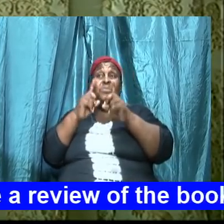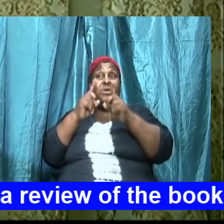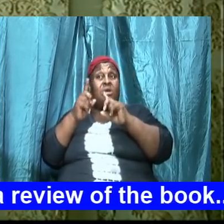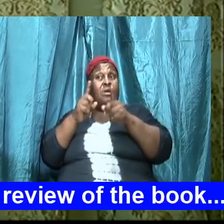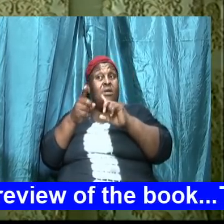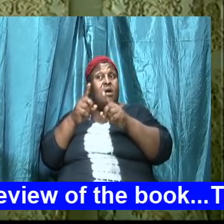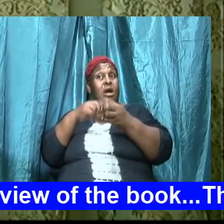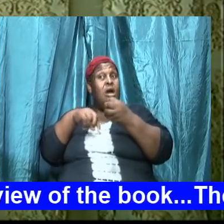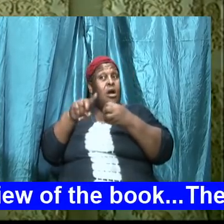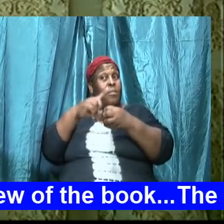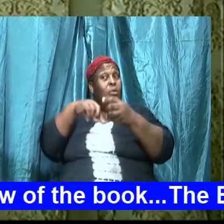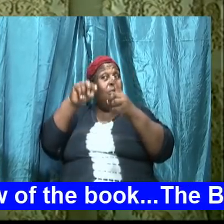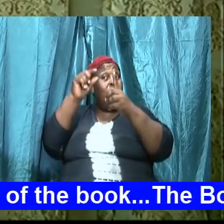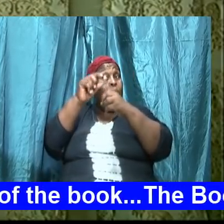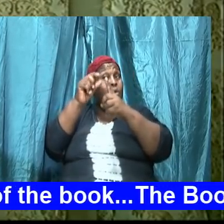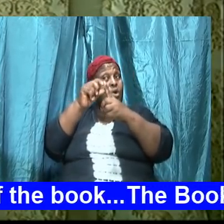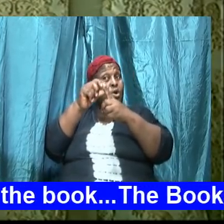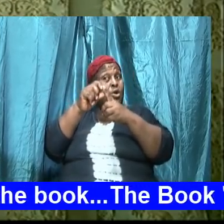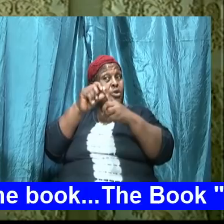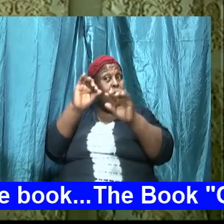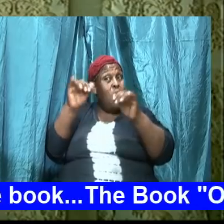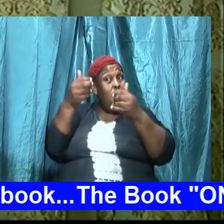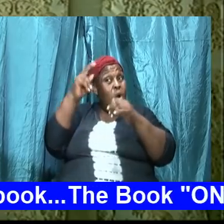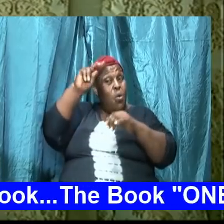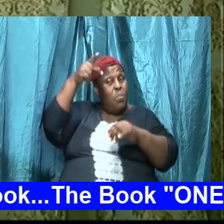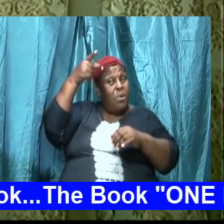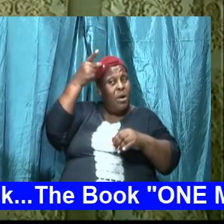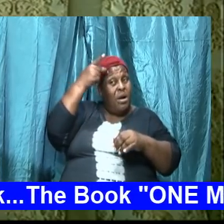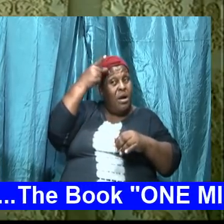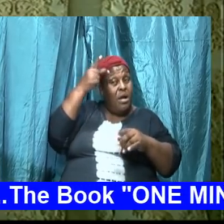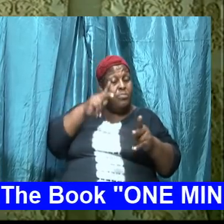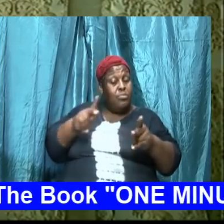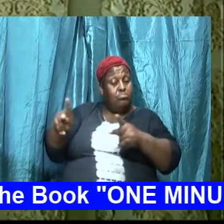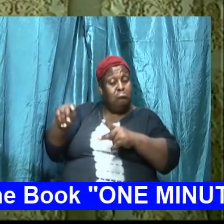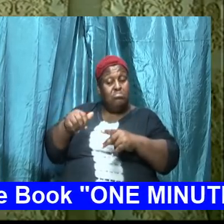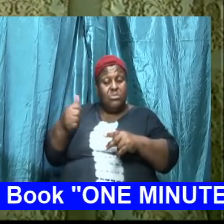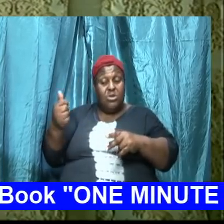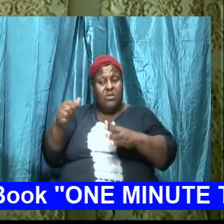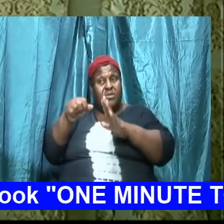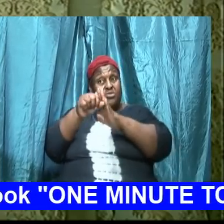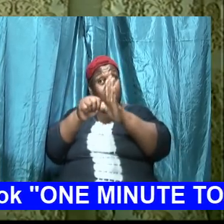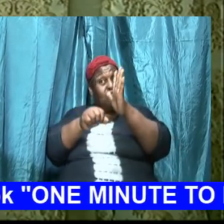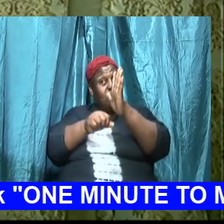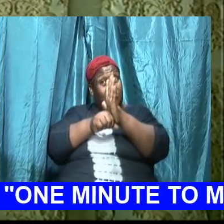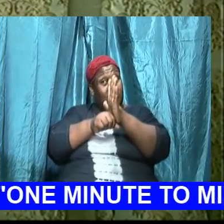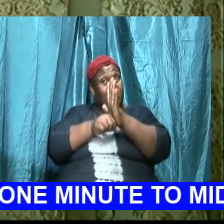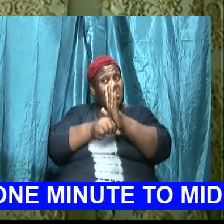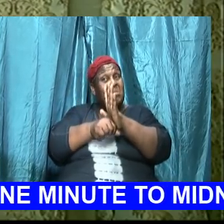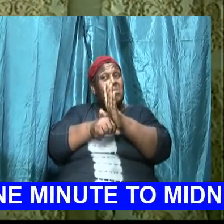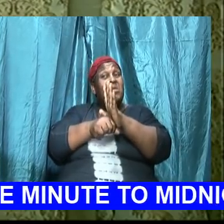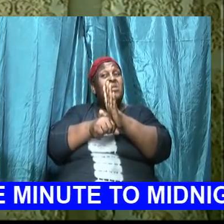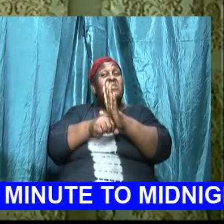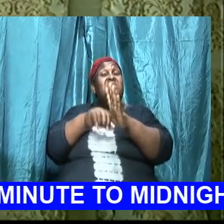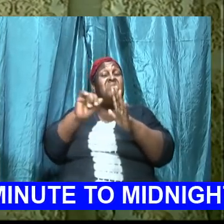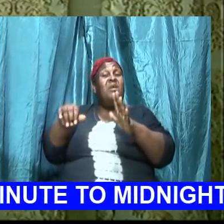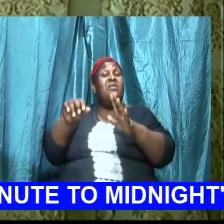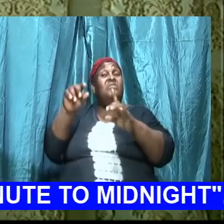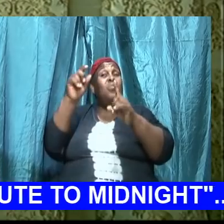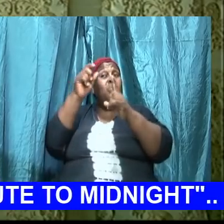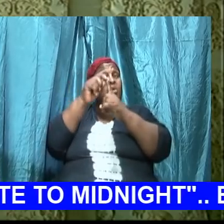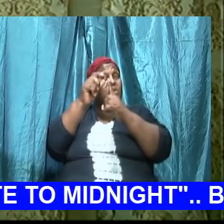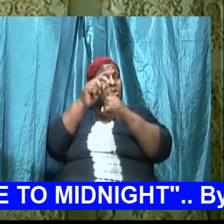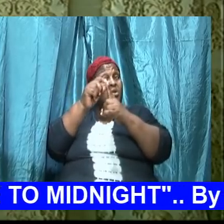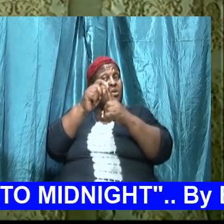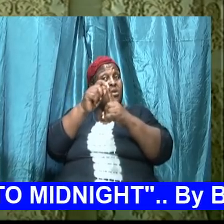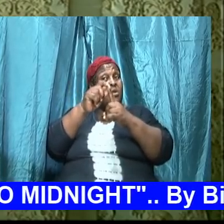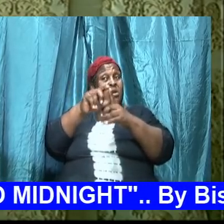of Paul puts it in another scripture that the word is the sword of the spirit and we are